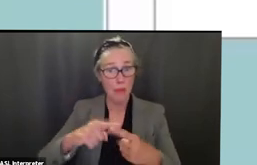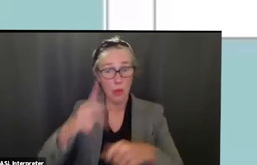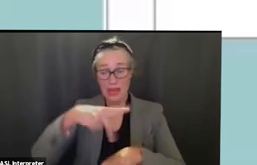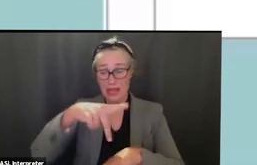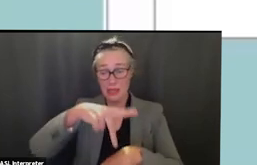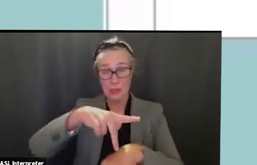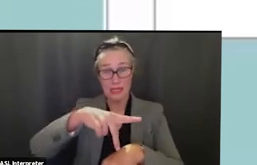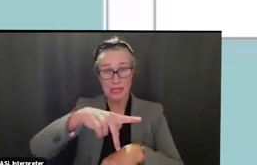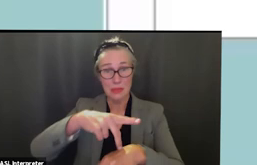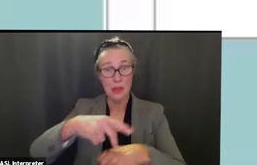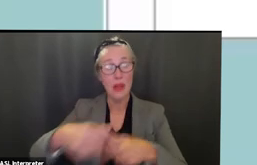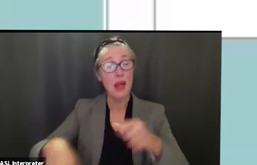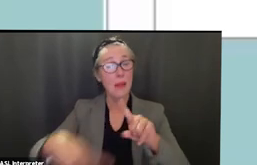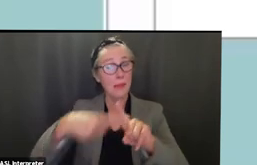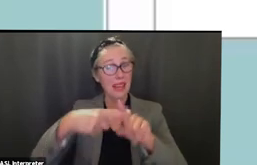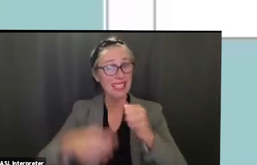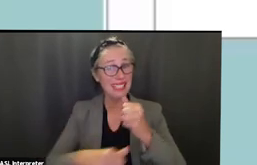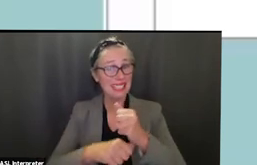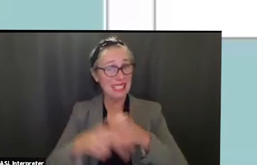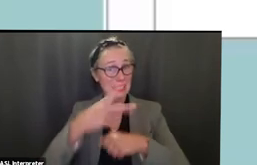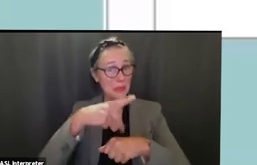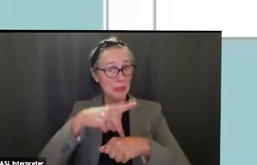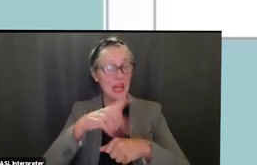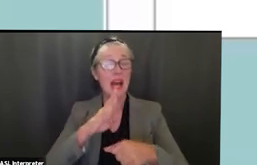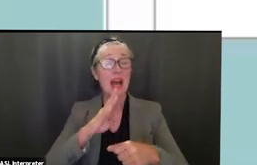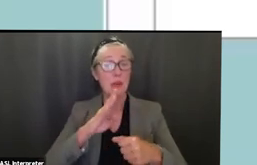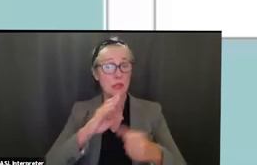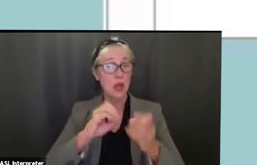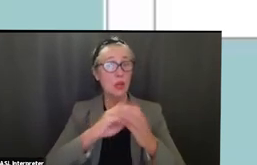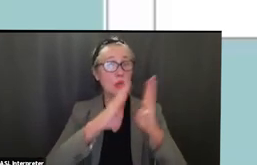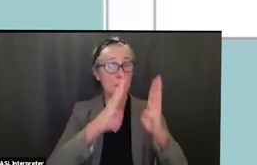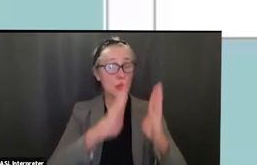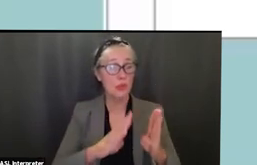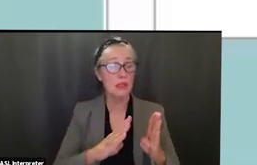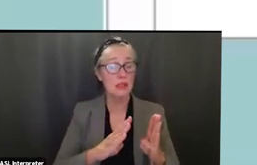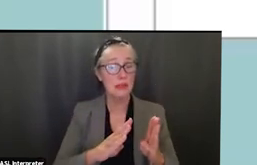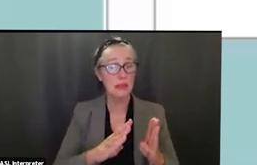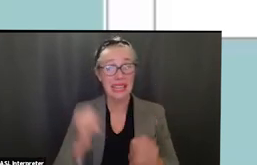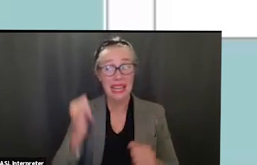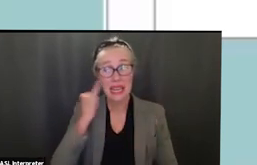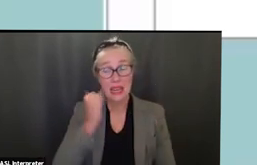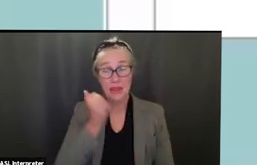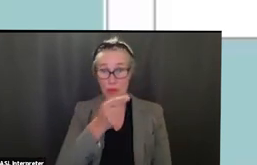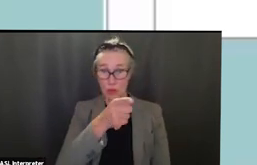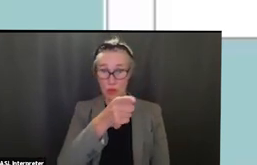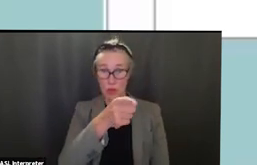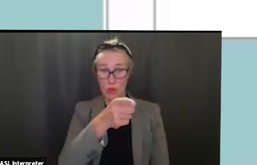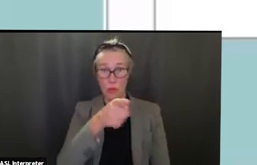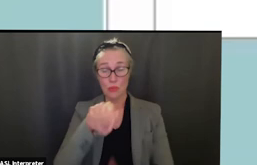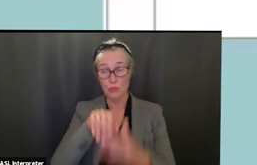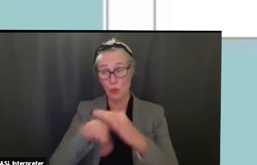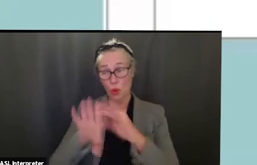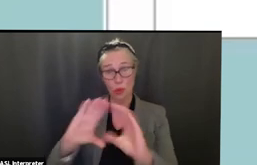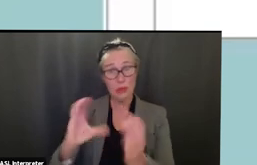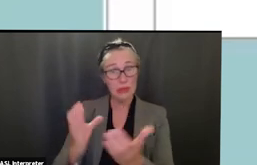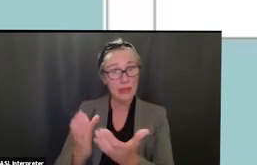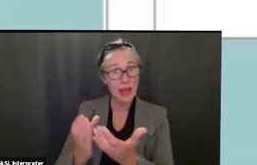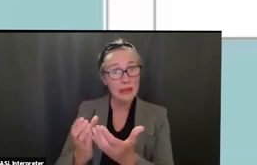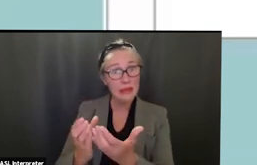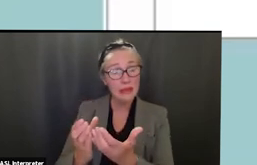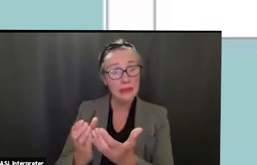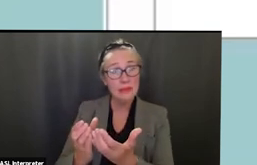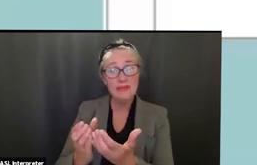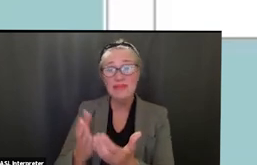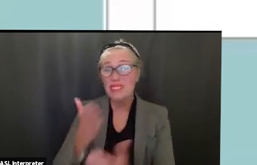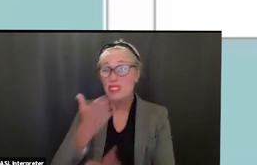an assistant principal i used to talk to students about the fact that if you go into class and you smell